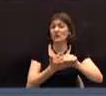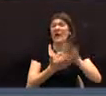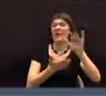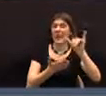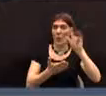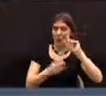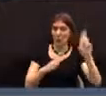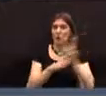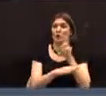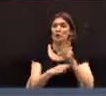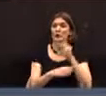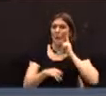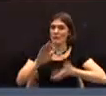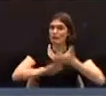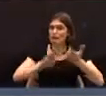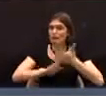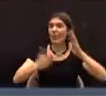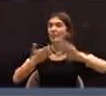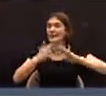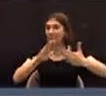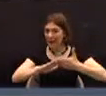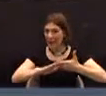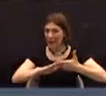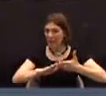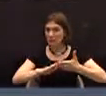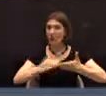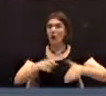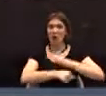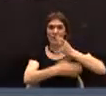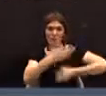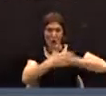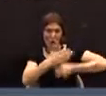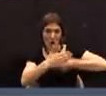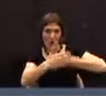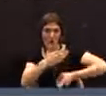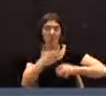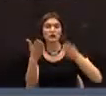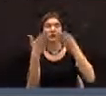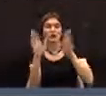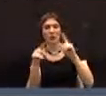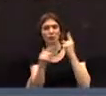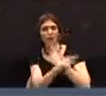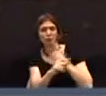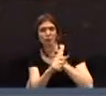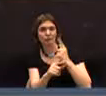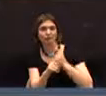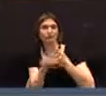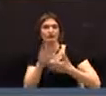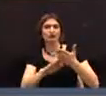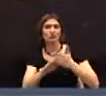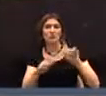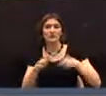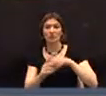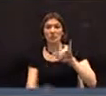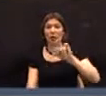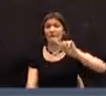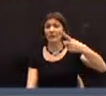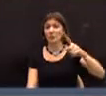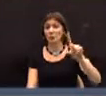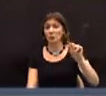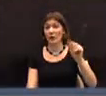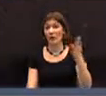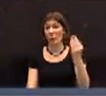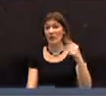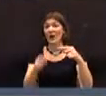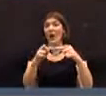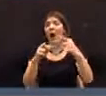in order to defray, to that extent, all general fund expenses for the period of July 1st,